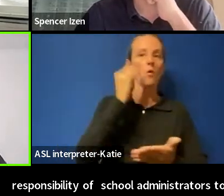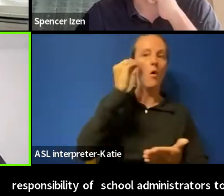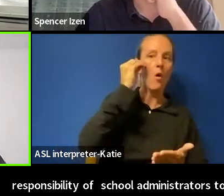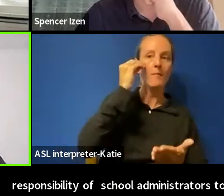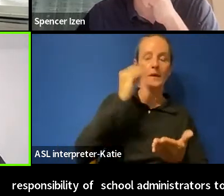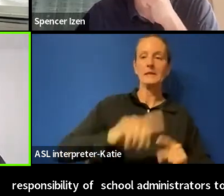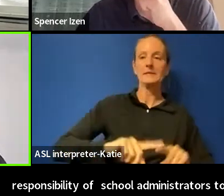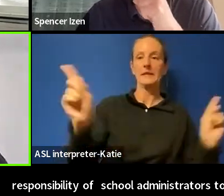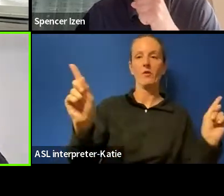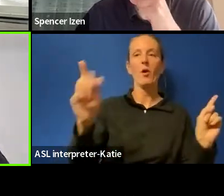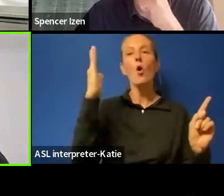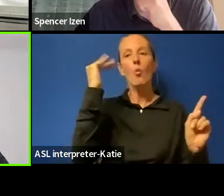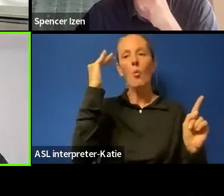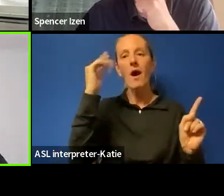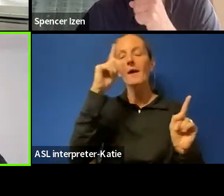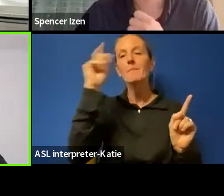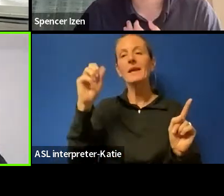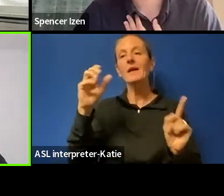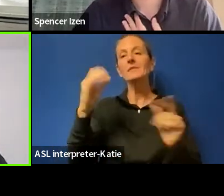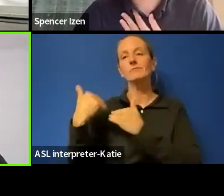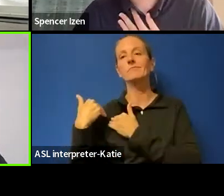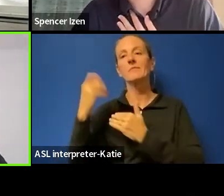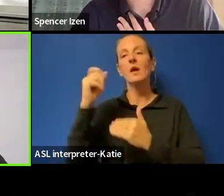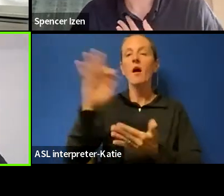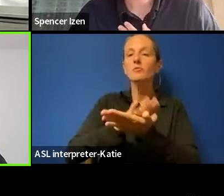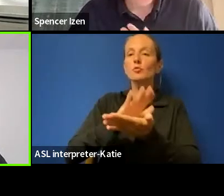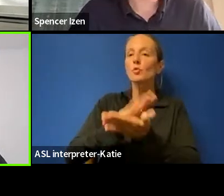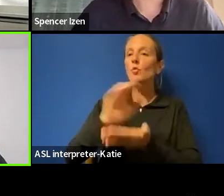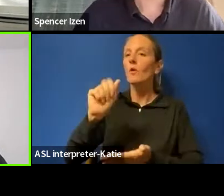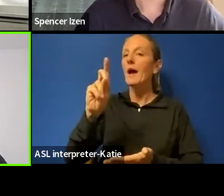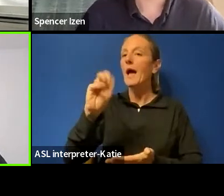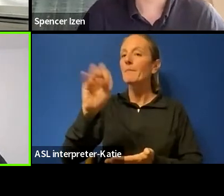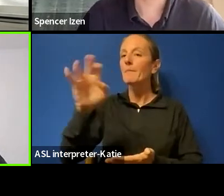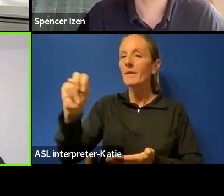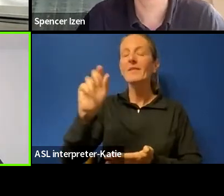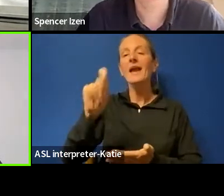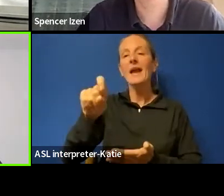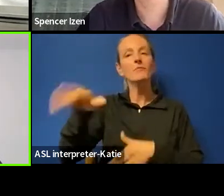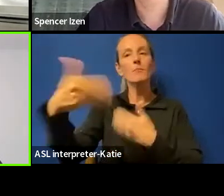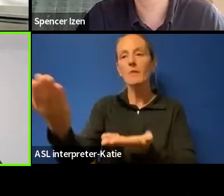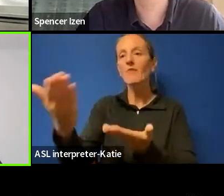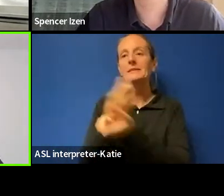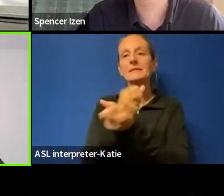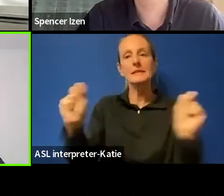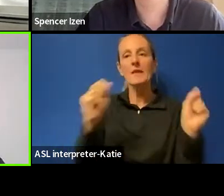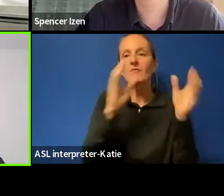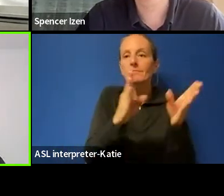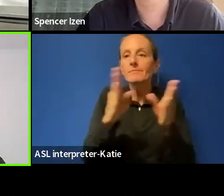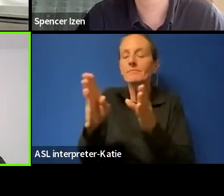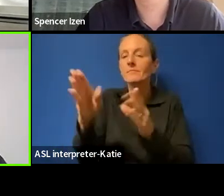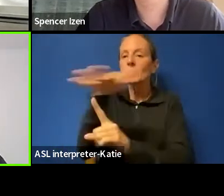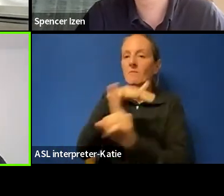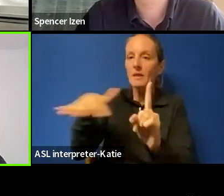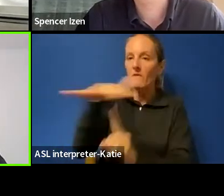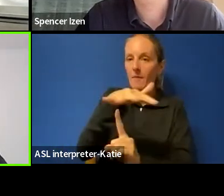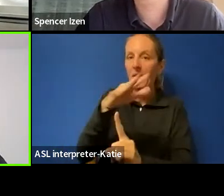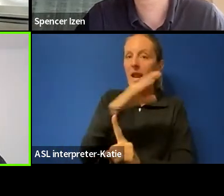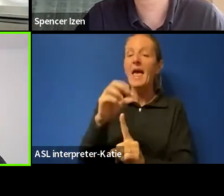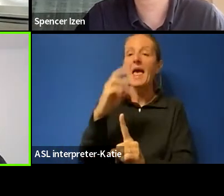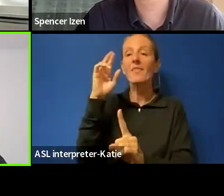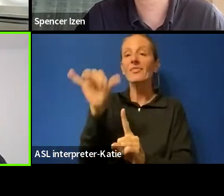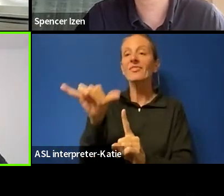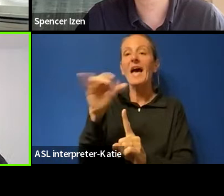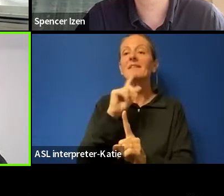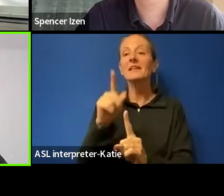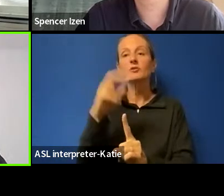the responsibility of school administrators to provide a safe and orderly environment is considered a reasonable limit, and this refers